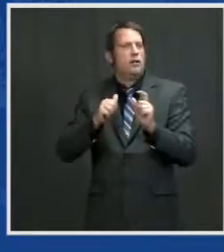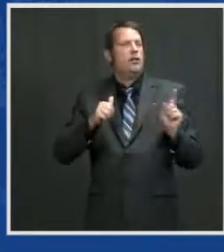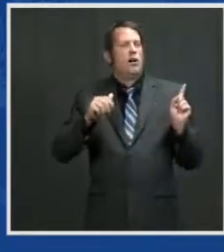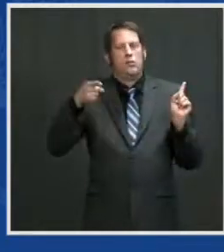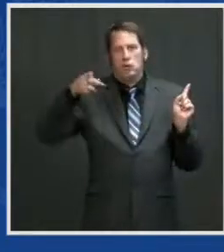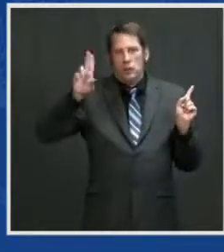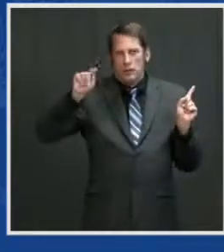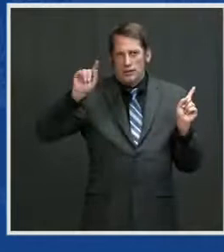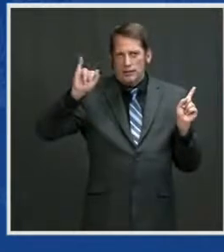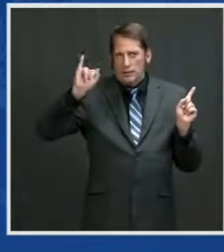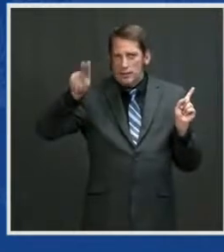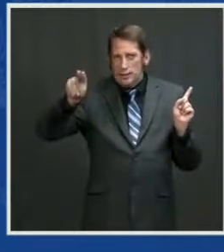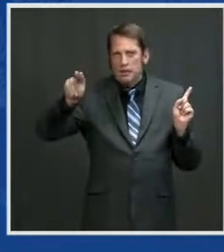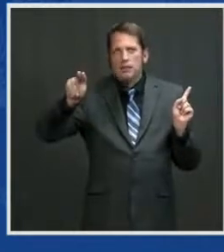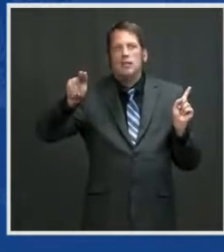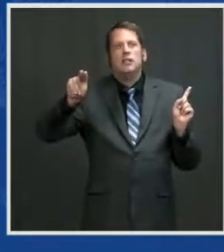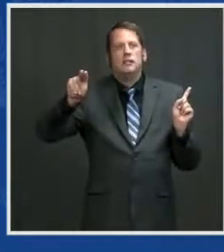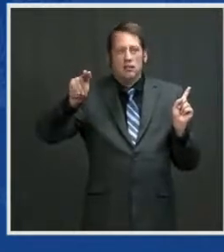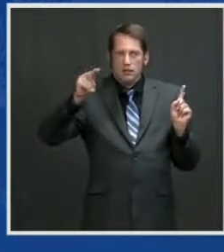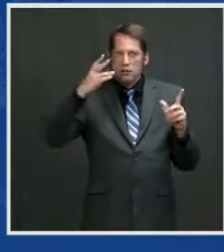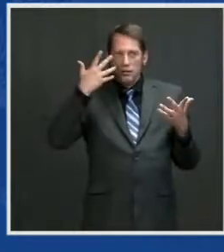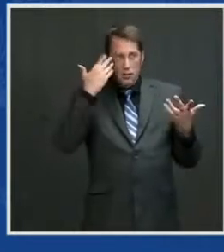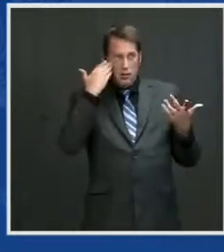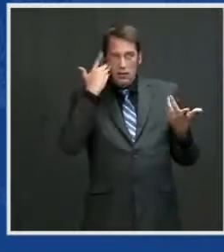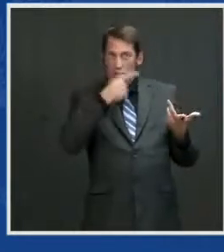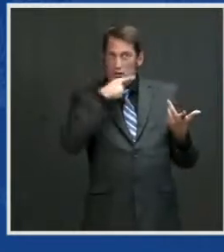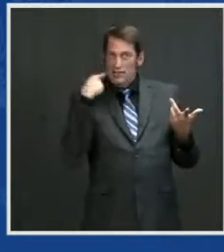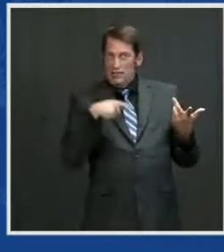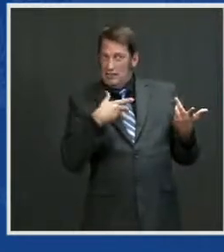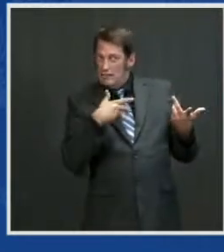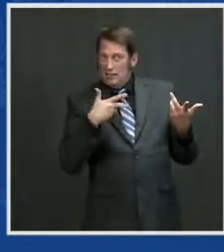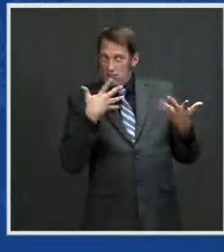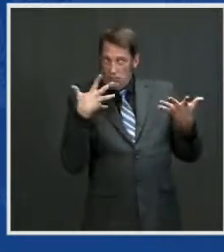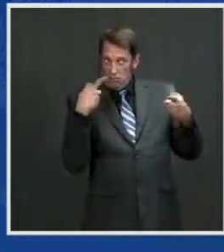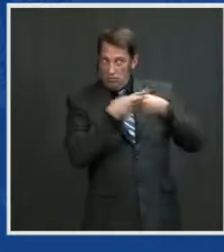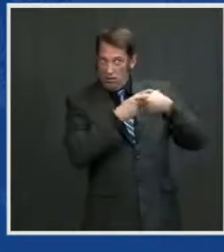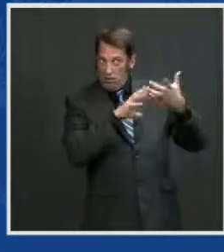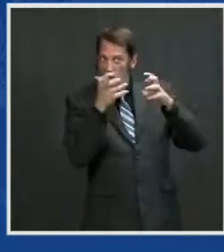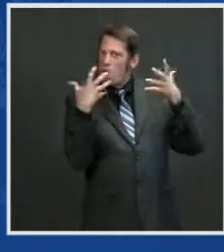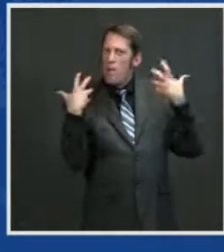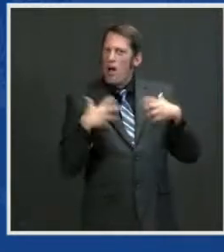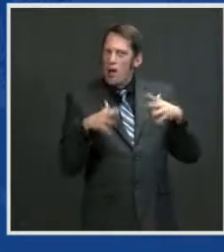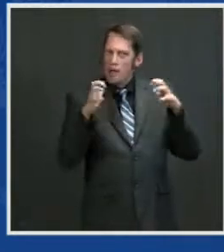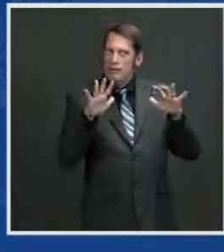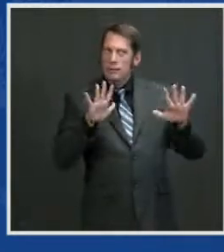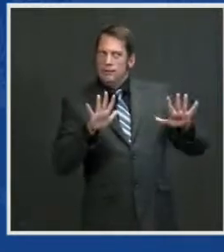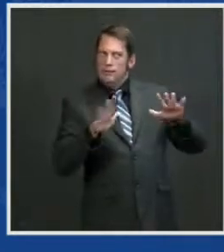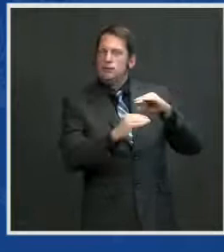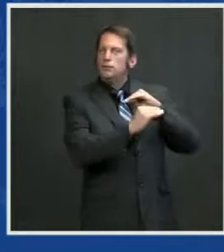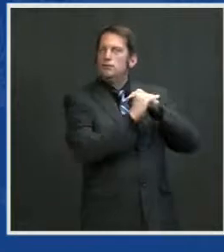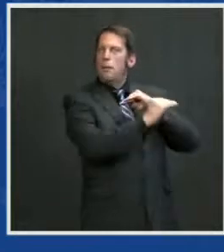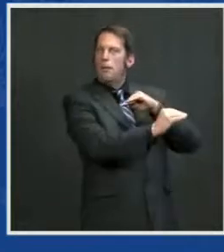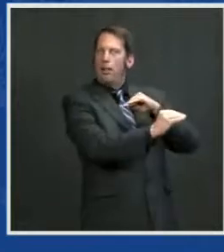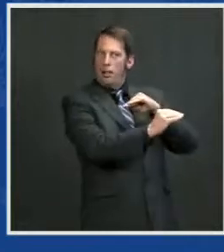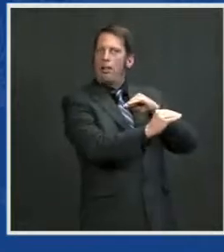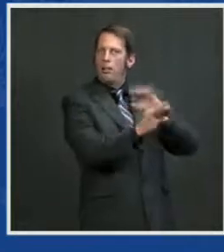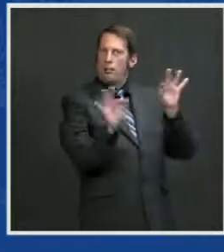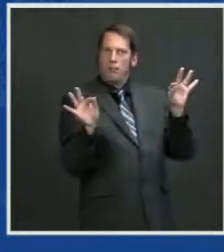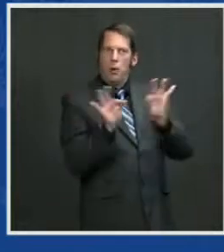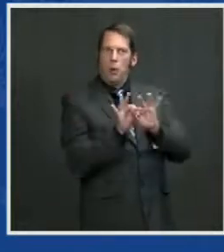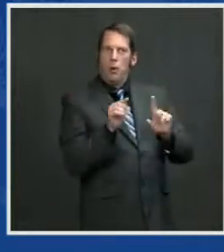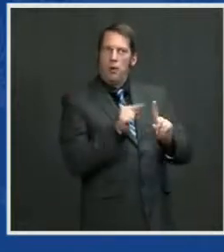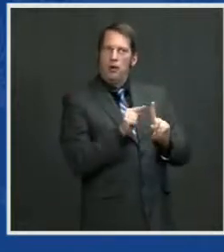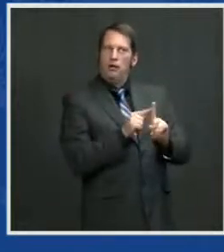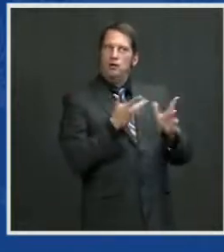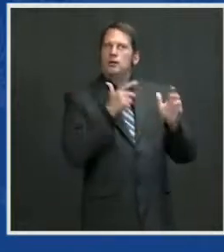Russia. We want a stable, predictable relationship. Our two nations share incredible responsibilities, and among them,